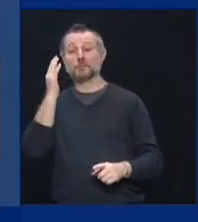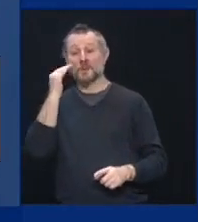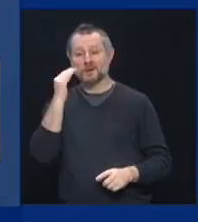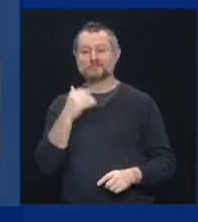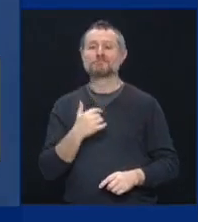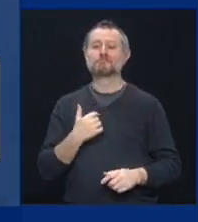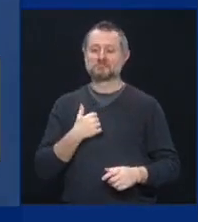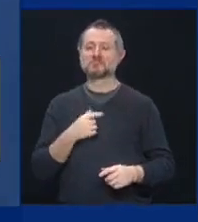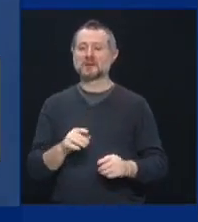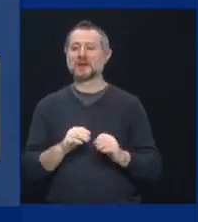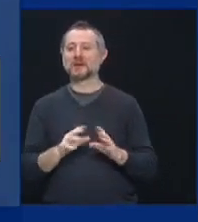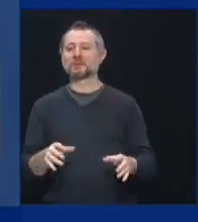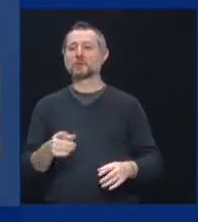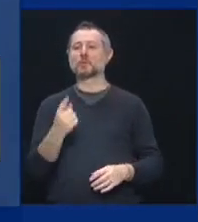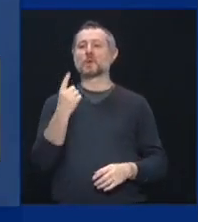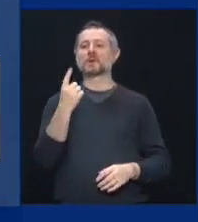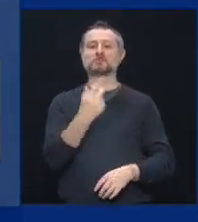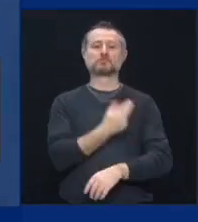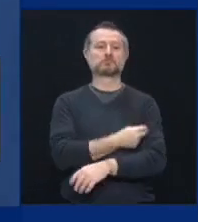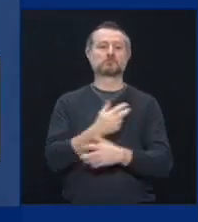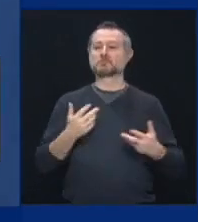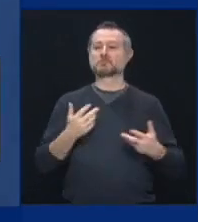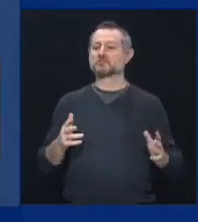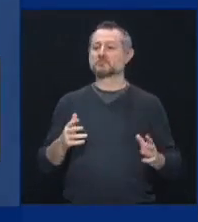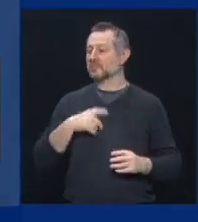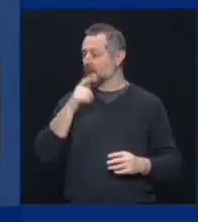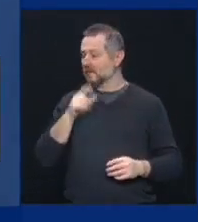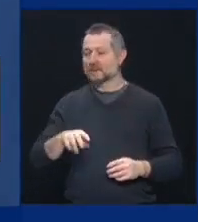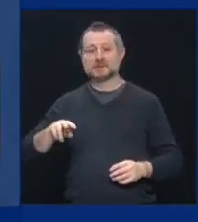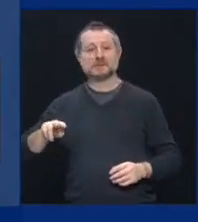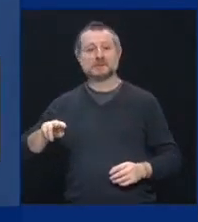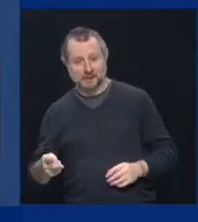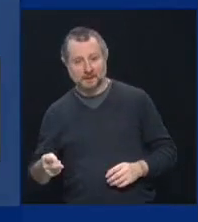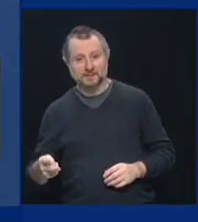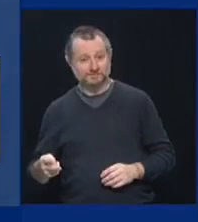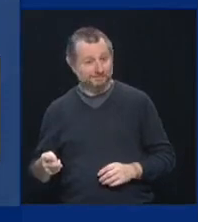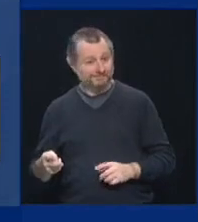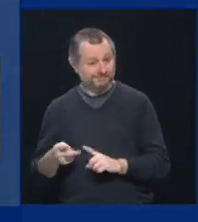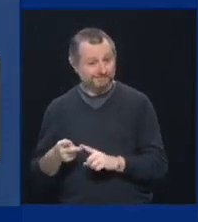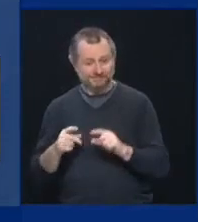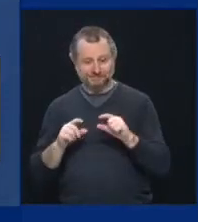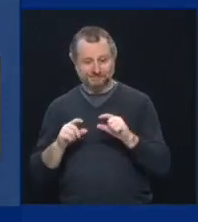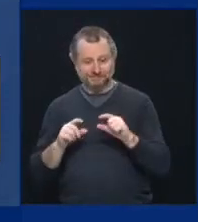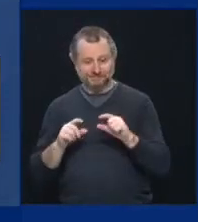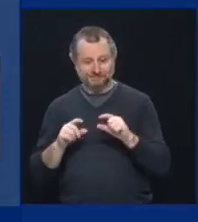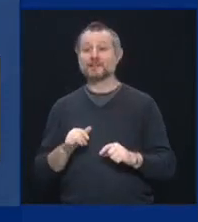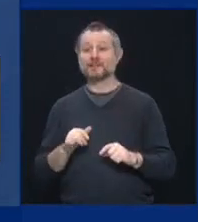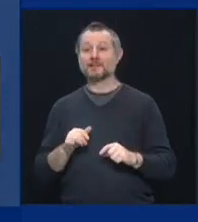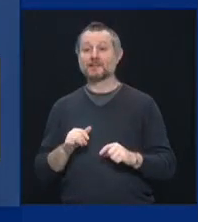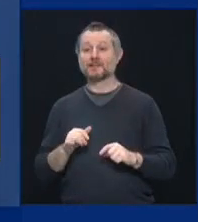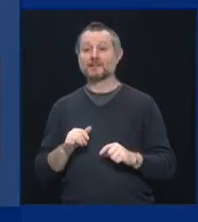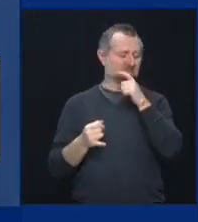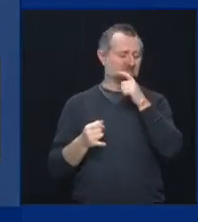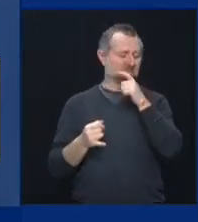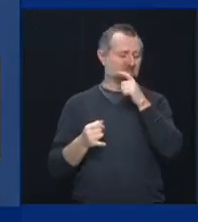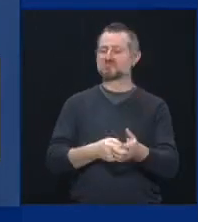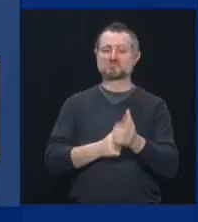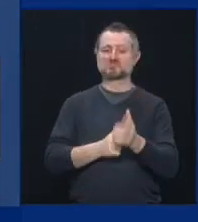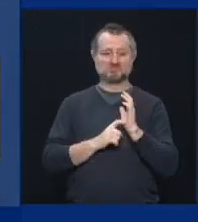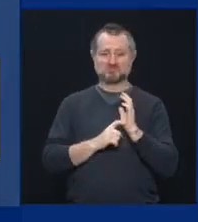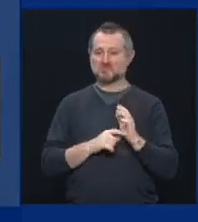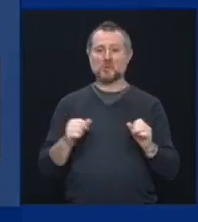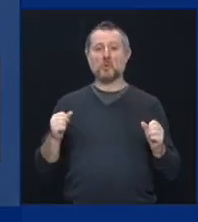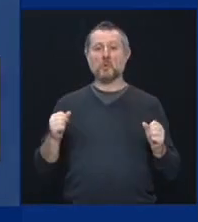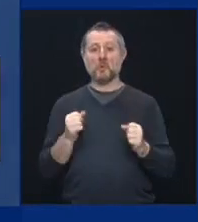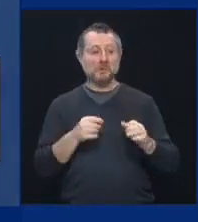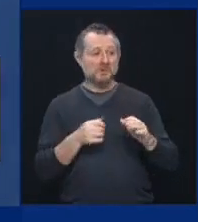shot. You don't have to go back twice. It doesn't require this super cold storage. It's easier to handle. And I